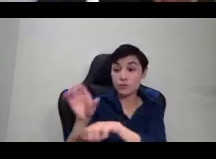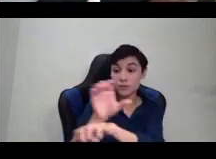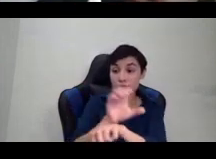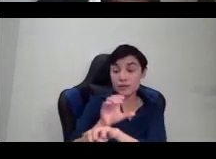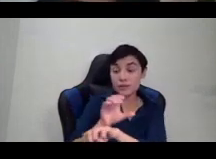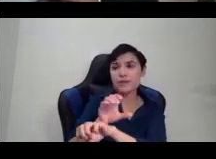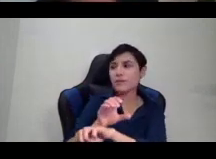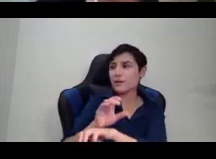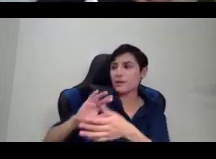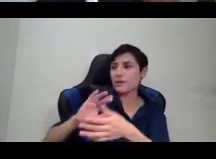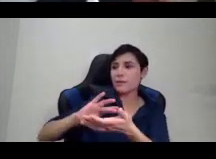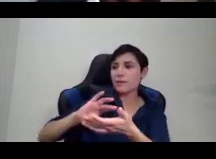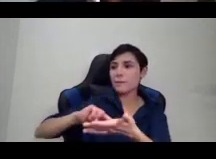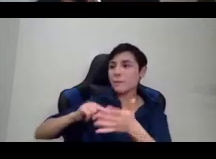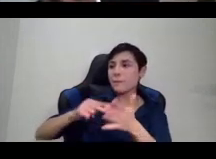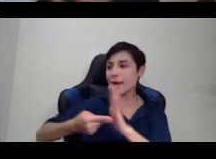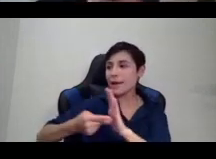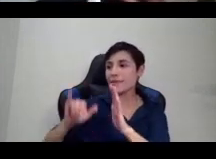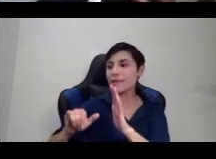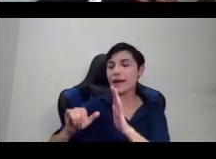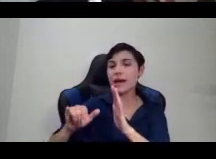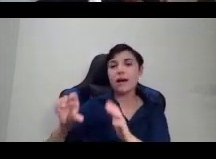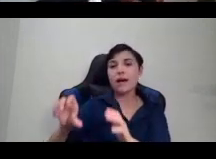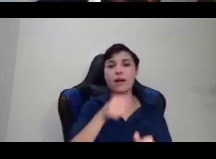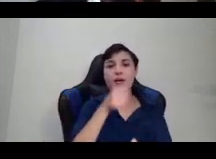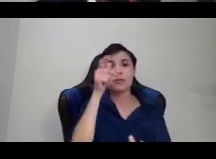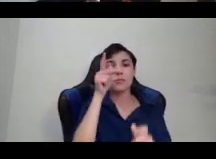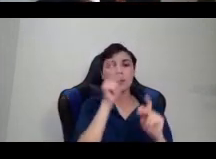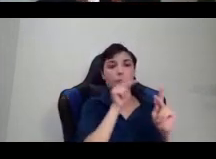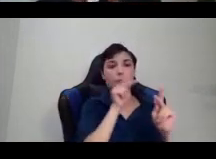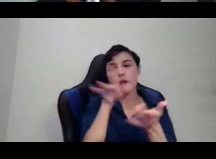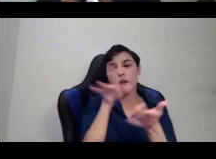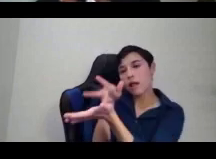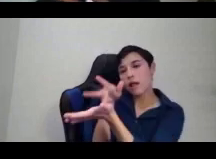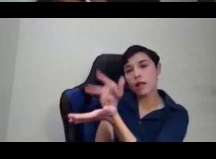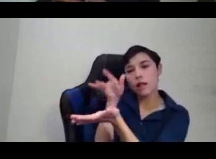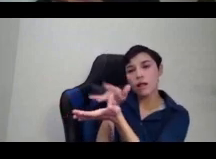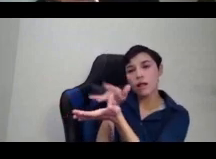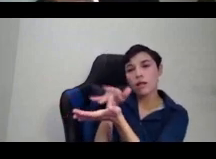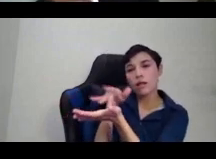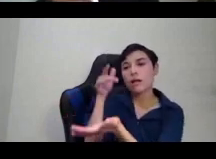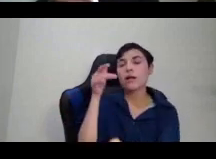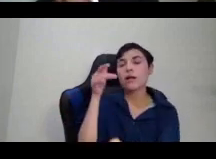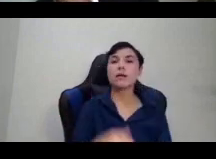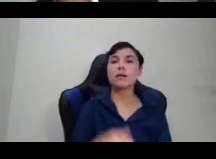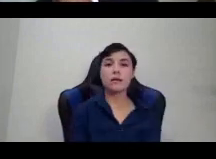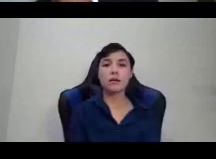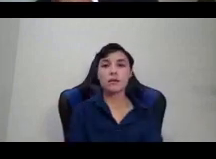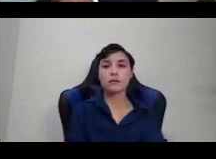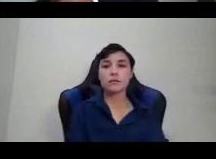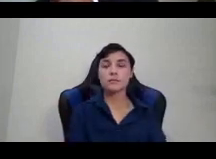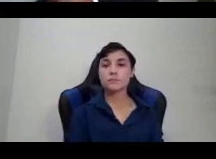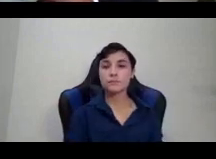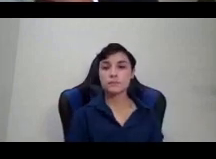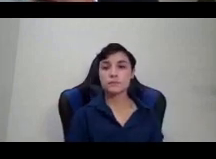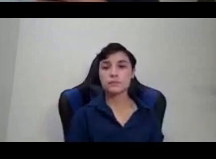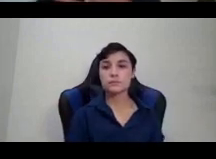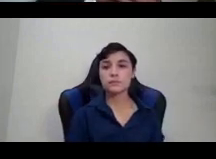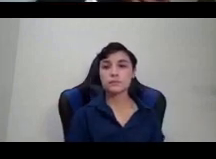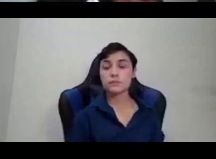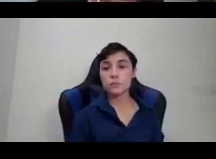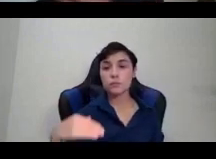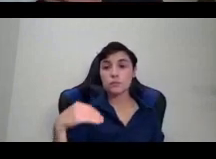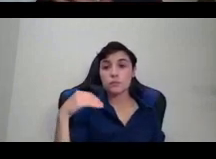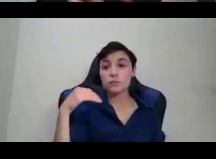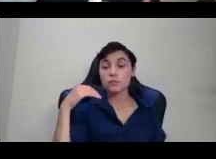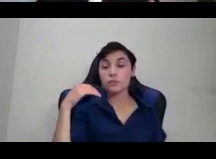the people around her might not have been able to because of their gender. The phrase was, you know, and so